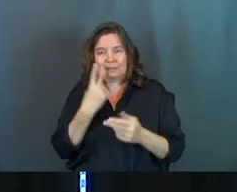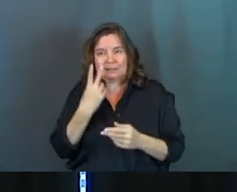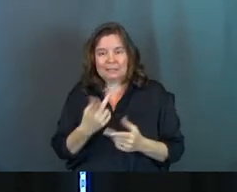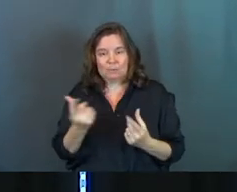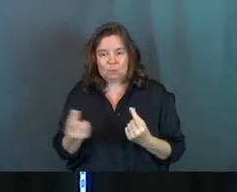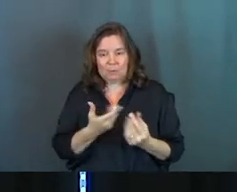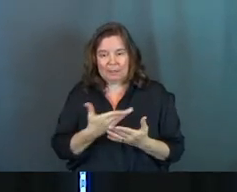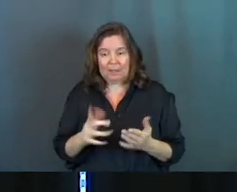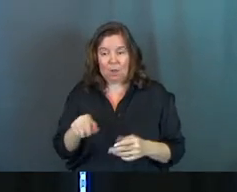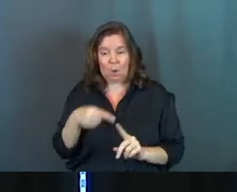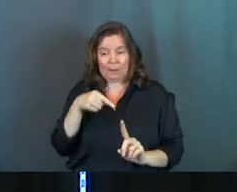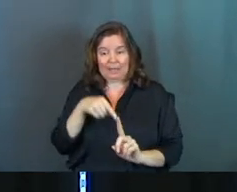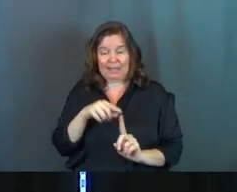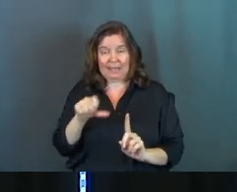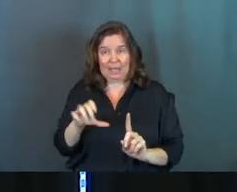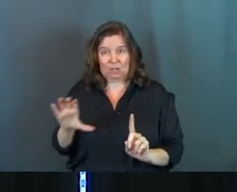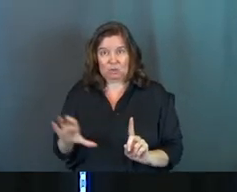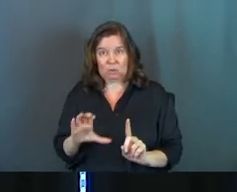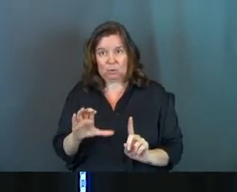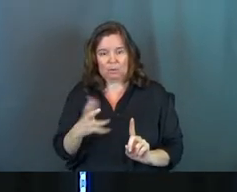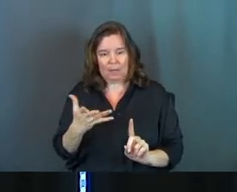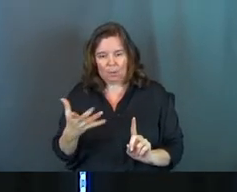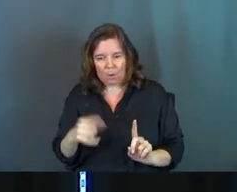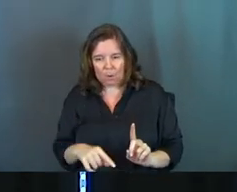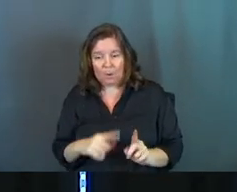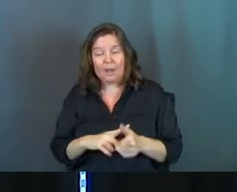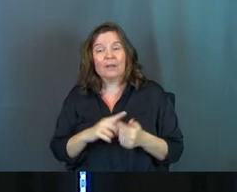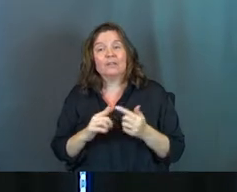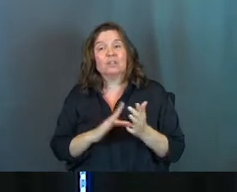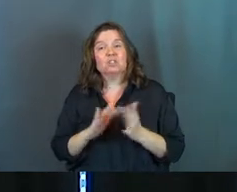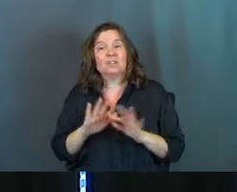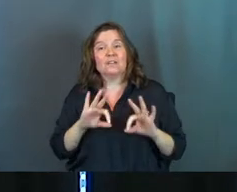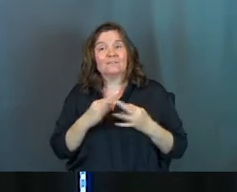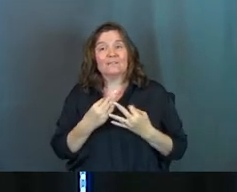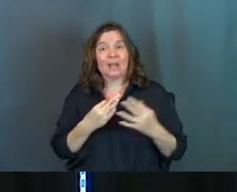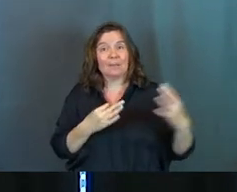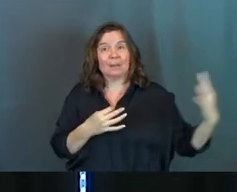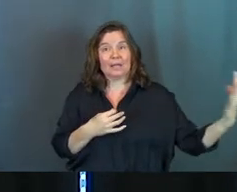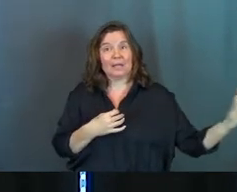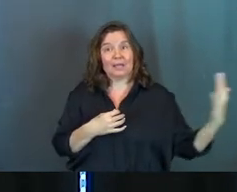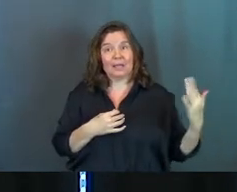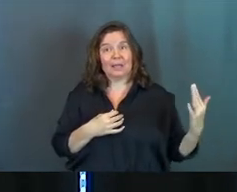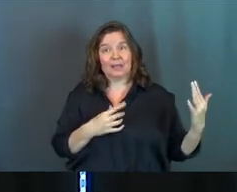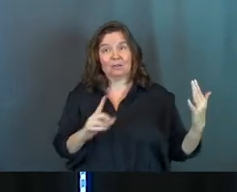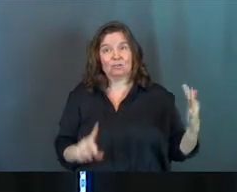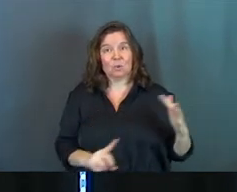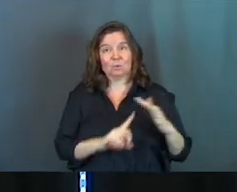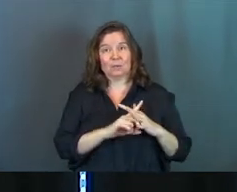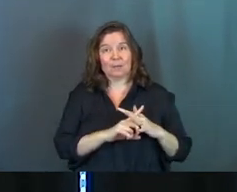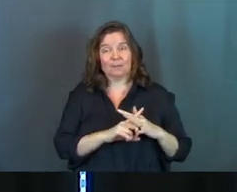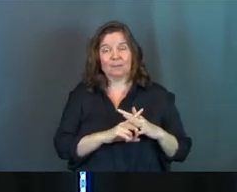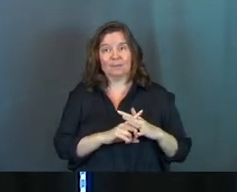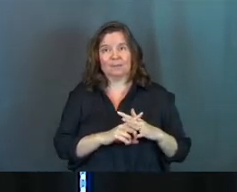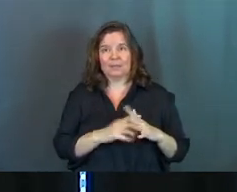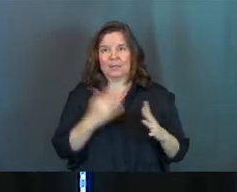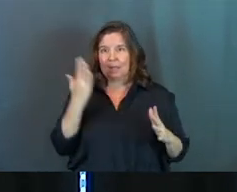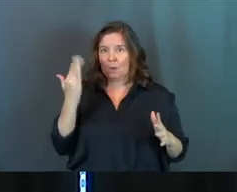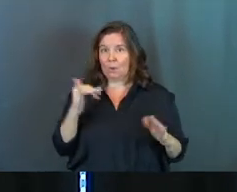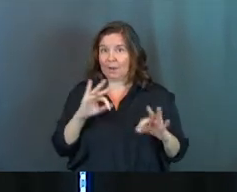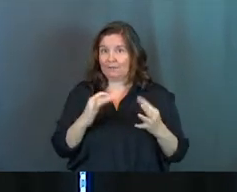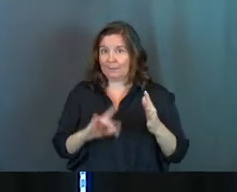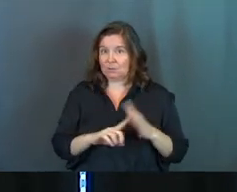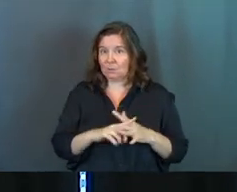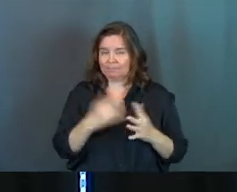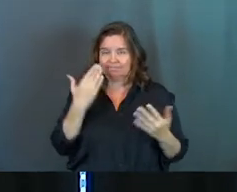see him do the things that only he can do. They're like, What's going on? And then Jesus's family shows up. So there's not a hundred percent answer as to why his